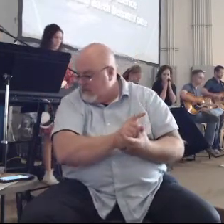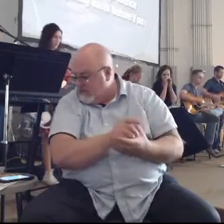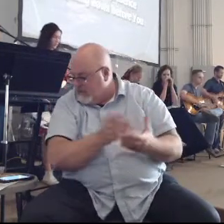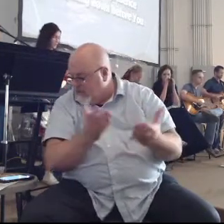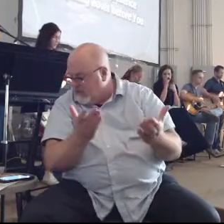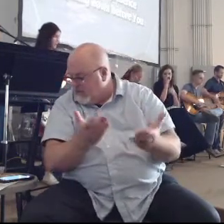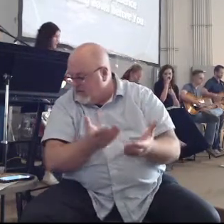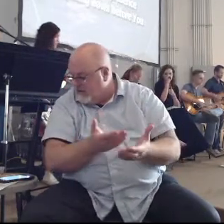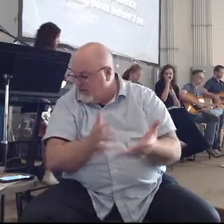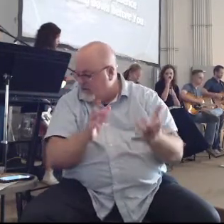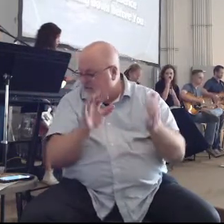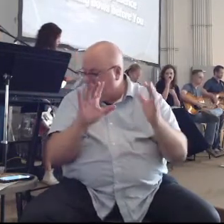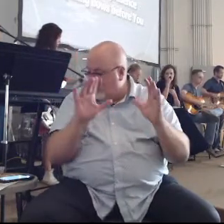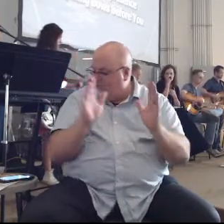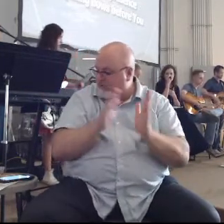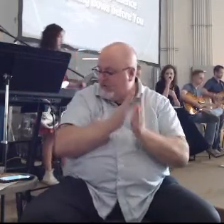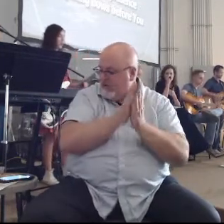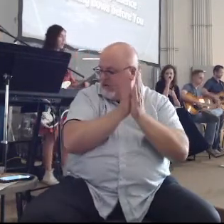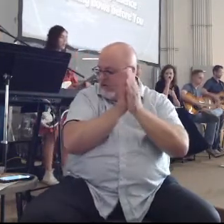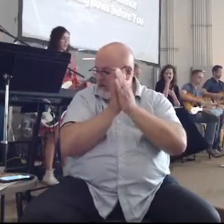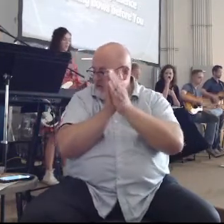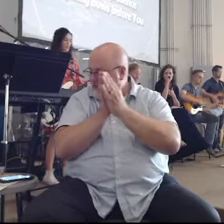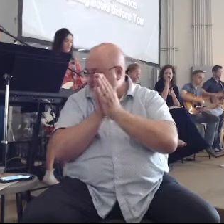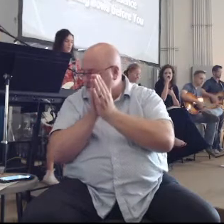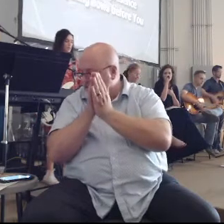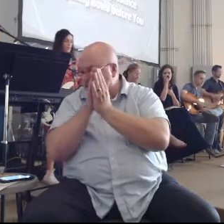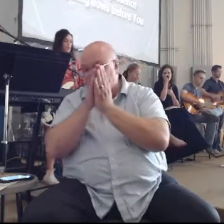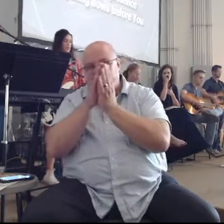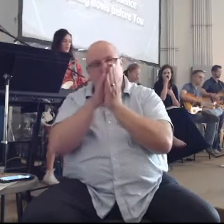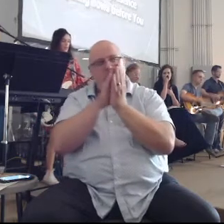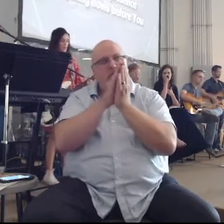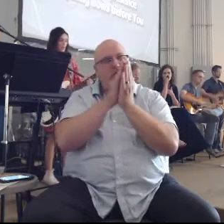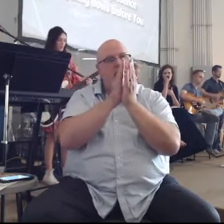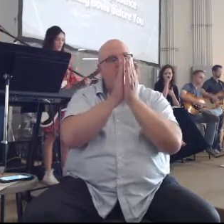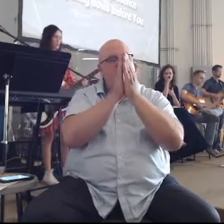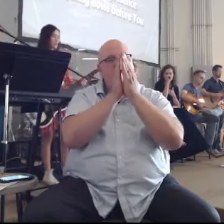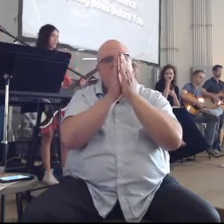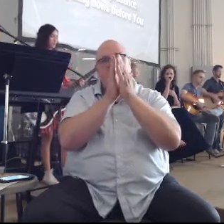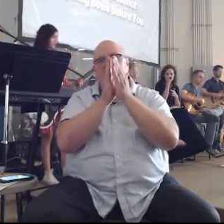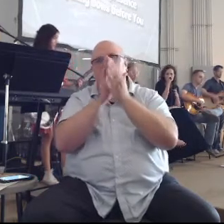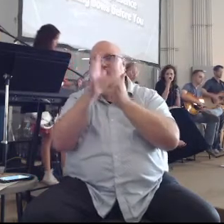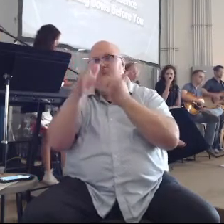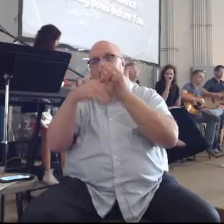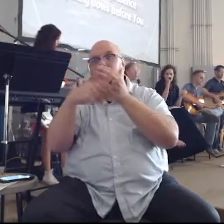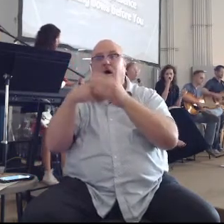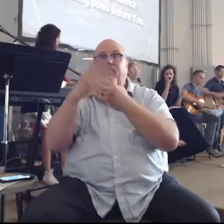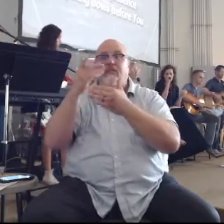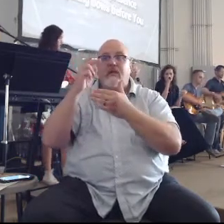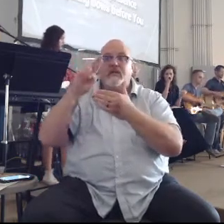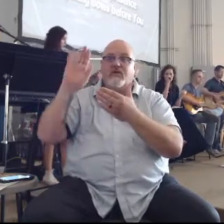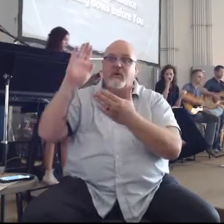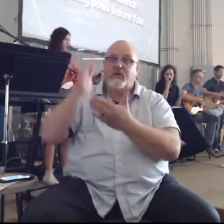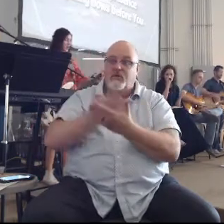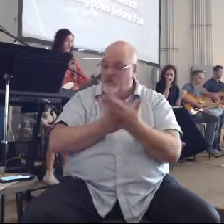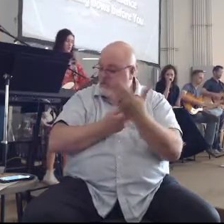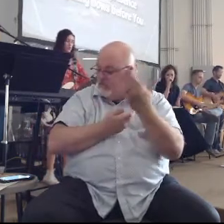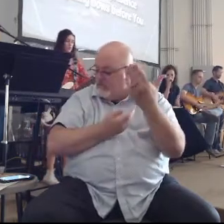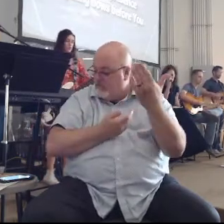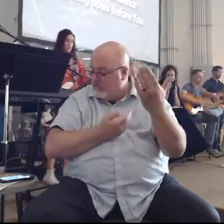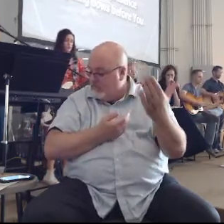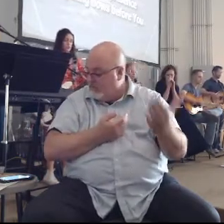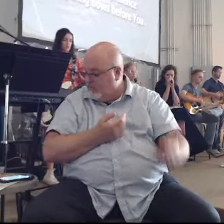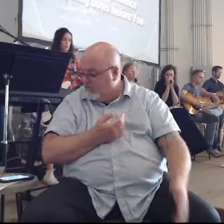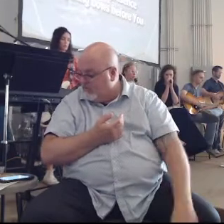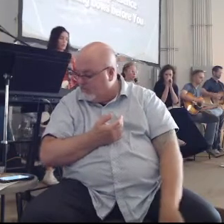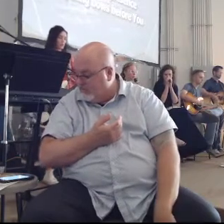Here in your presence All things are